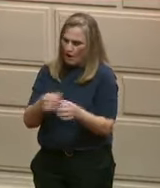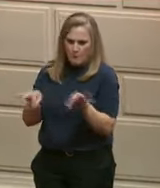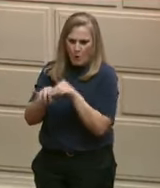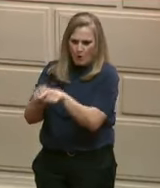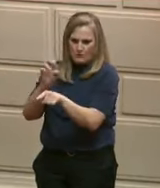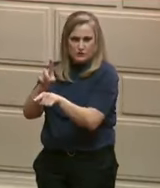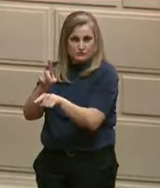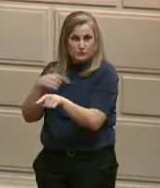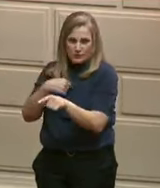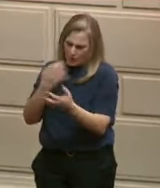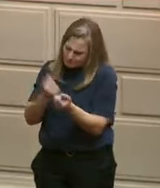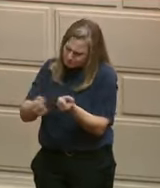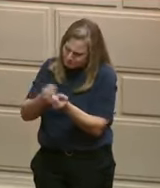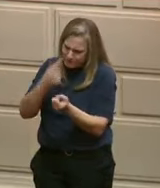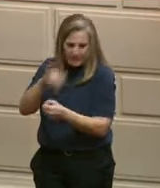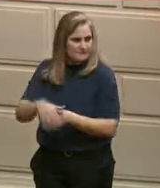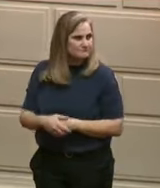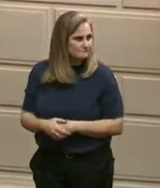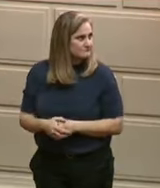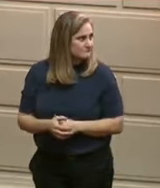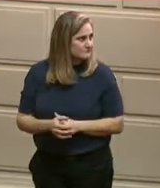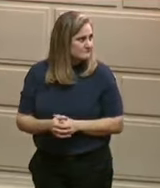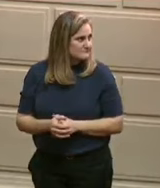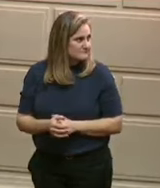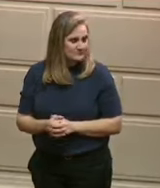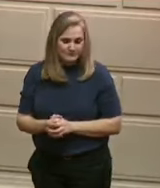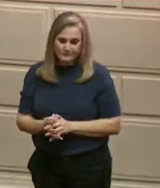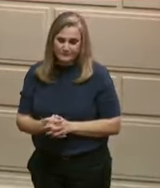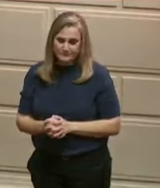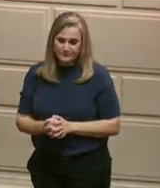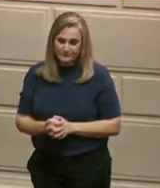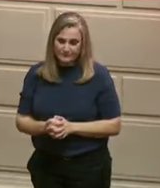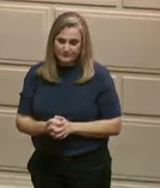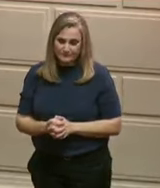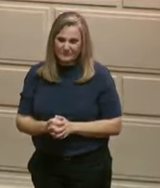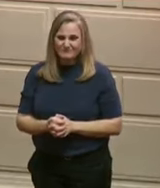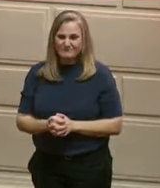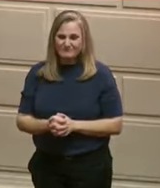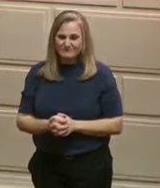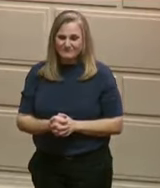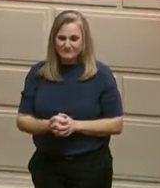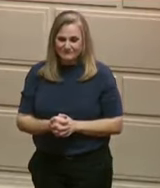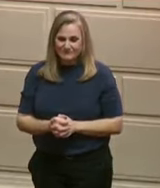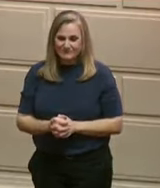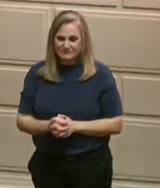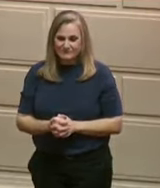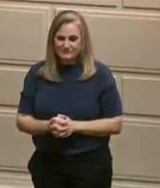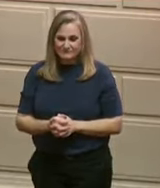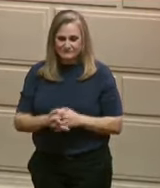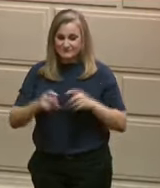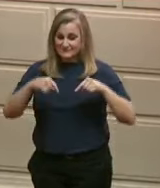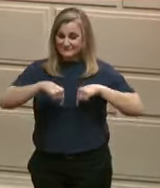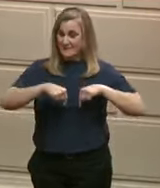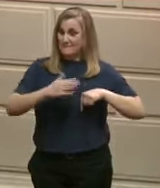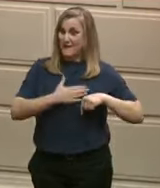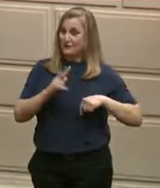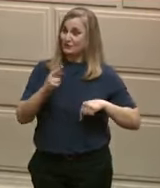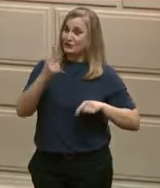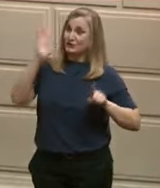as governor. But my first is a grandfather. And while my granddaughter, Mabel James,